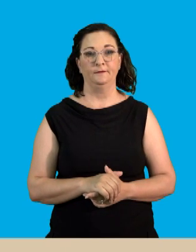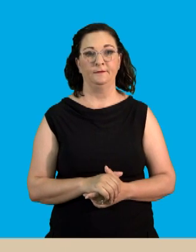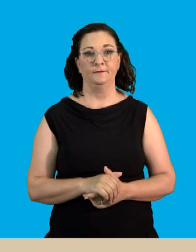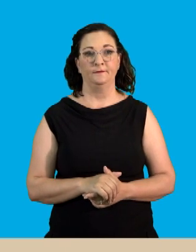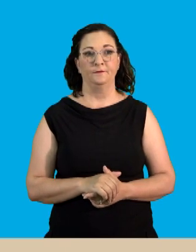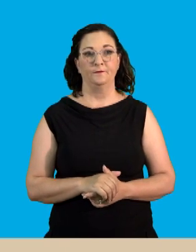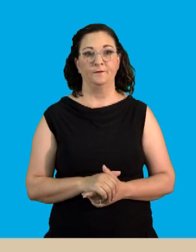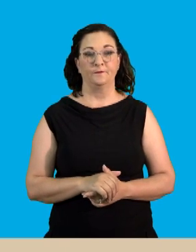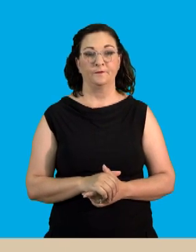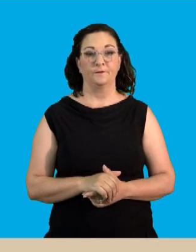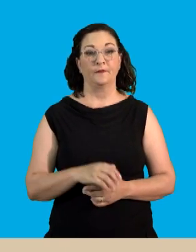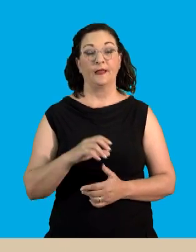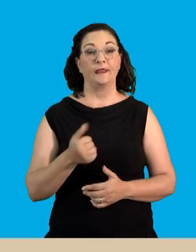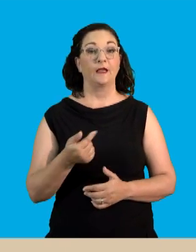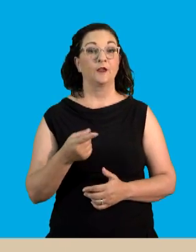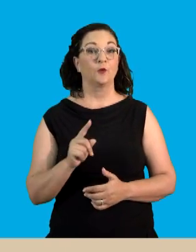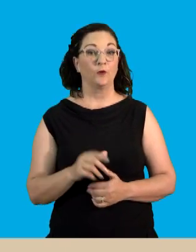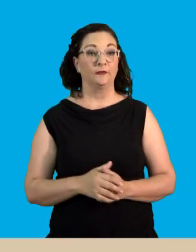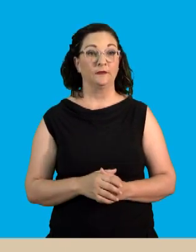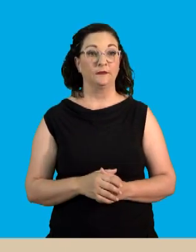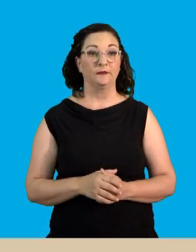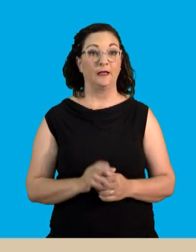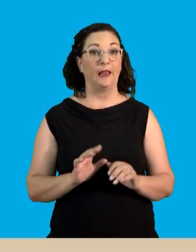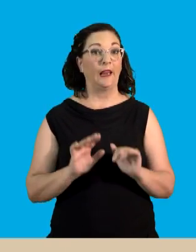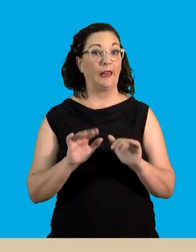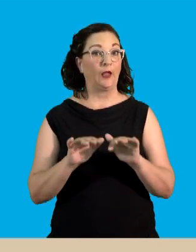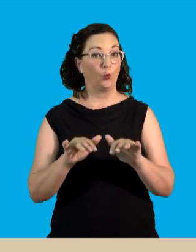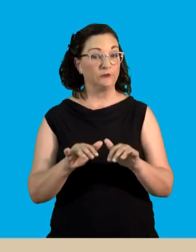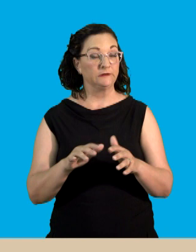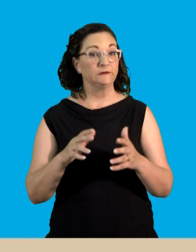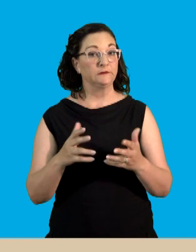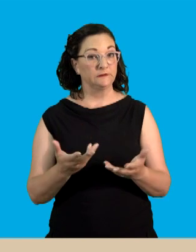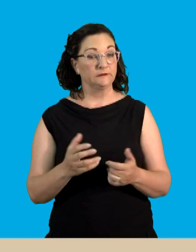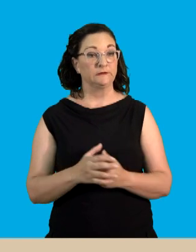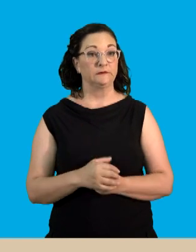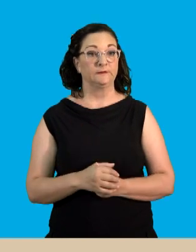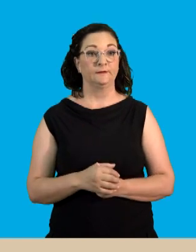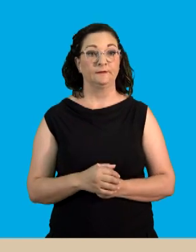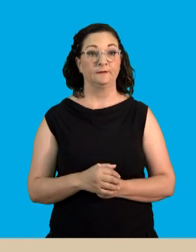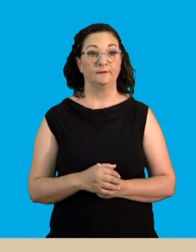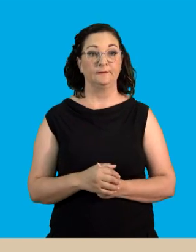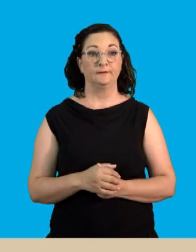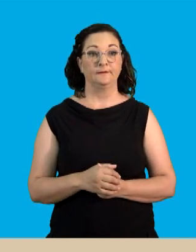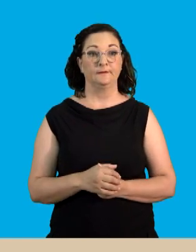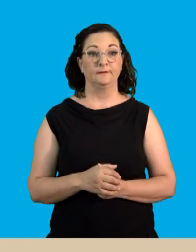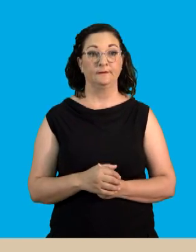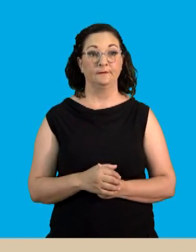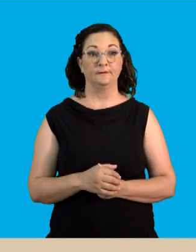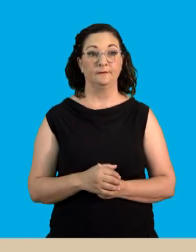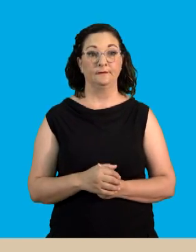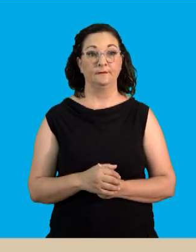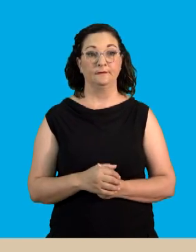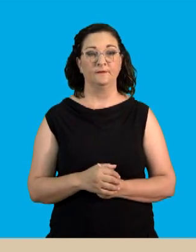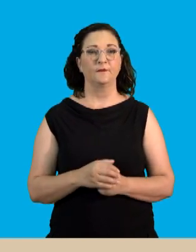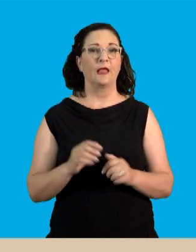be in a solid form. The other form can be in liquid. Okay. Water can be